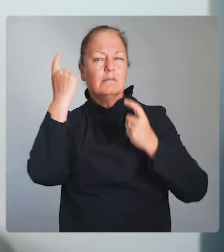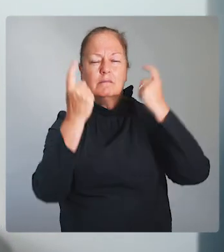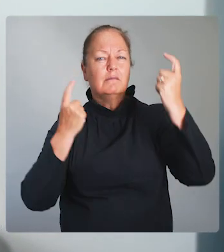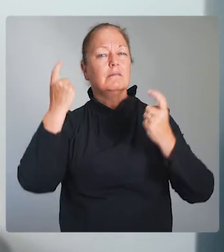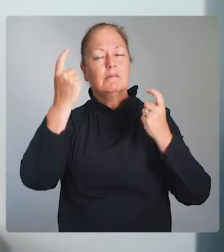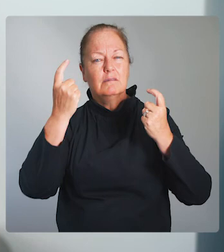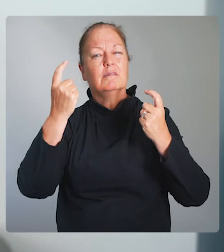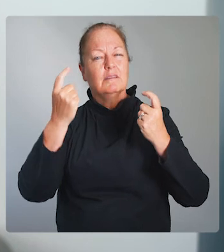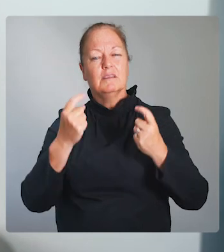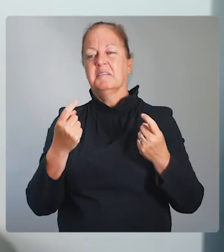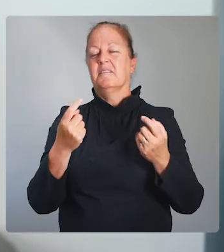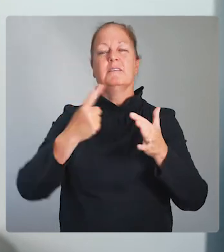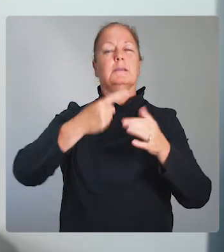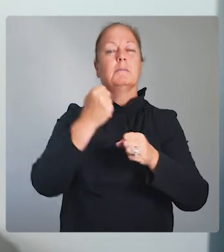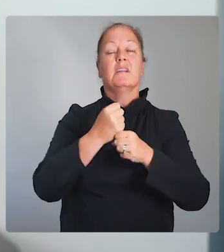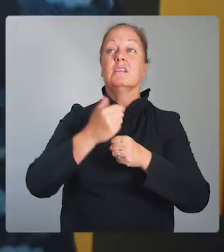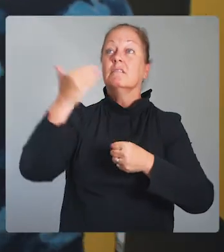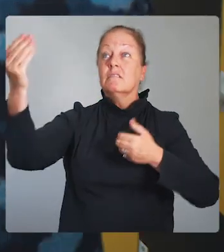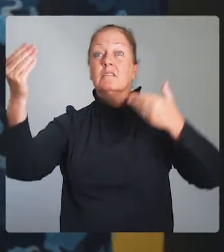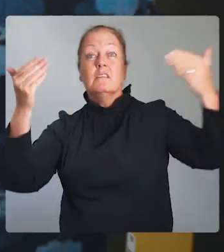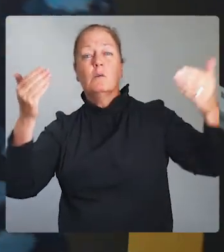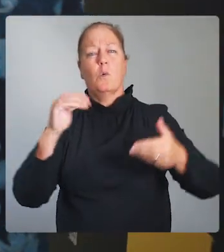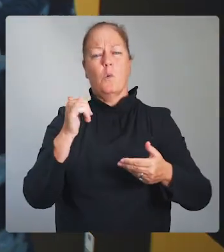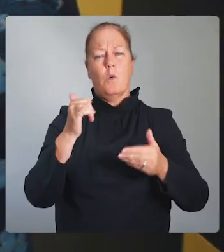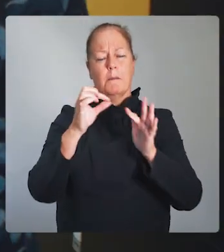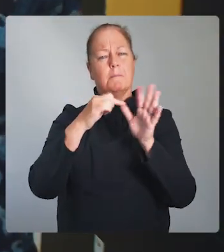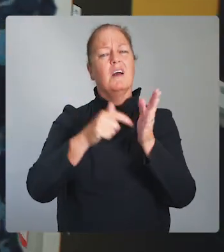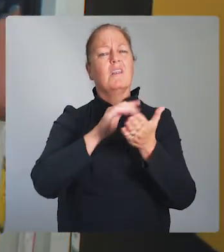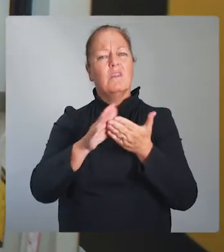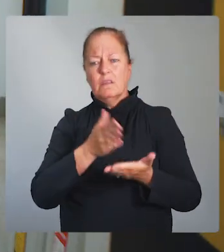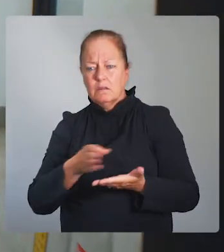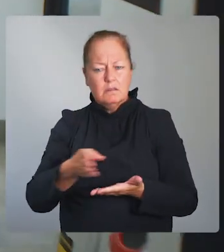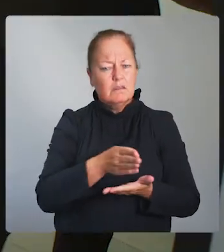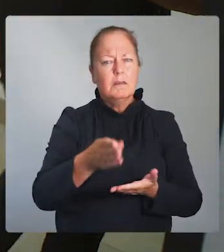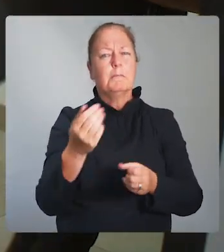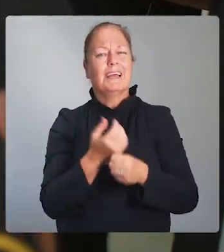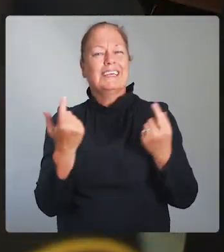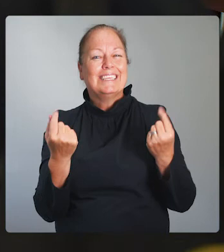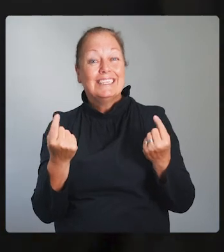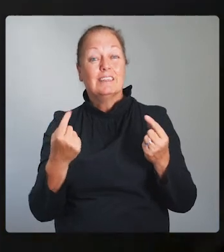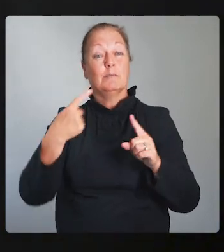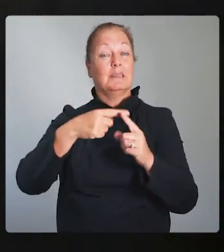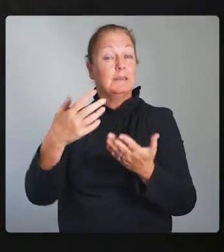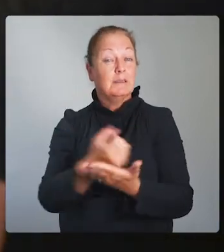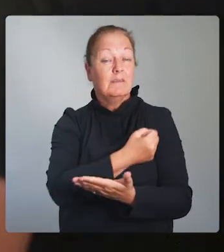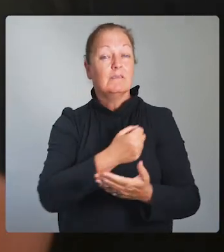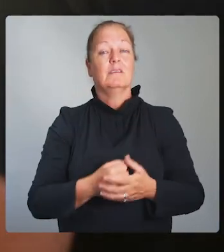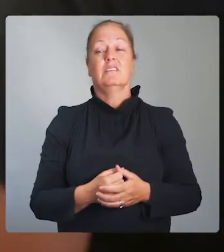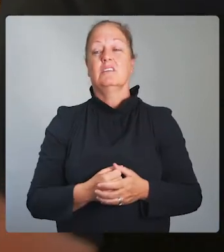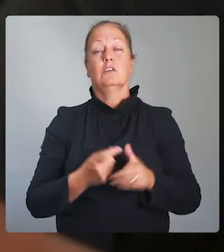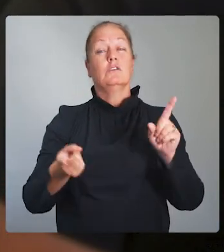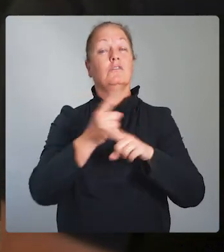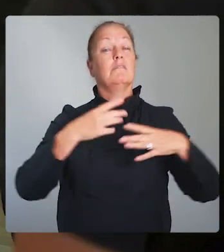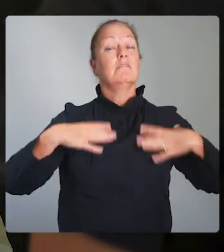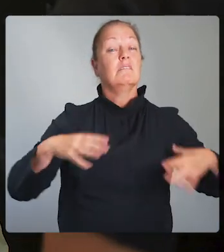consideration has been given to signage and paths of travel so people can get through the centre easily and safely and great accessible change